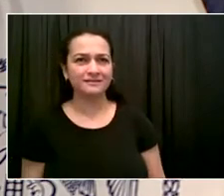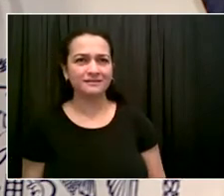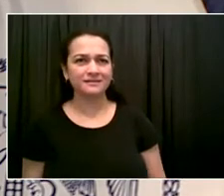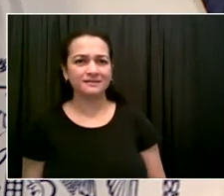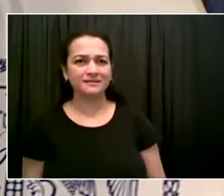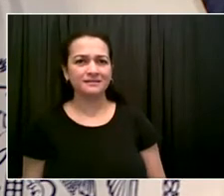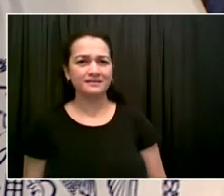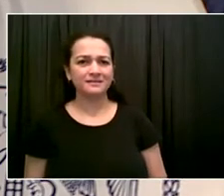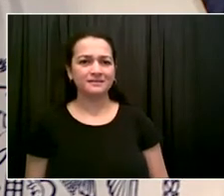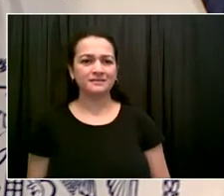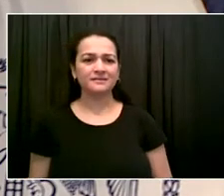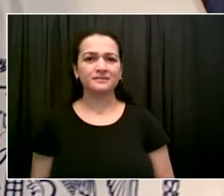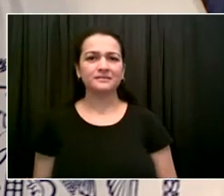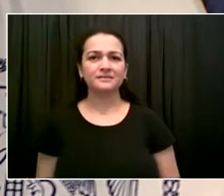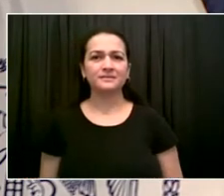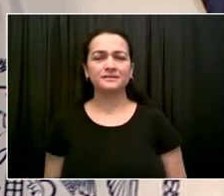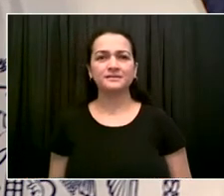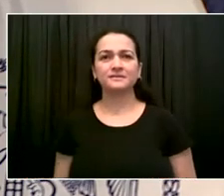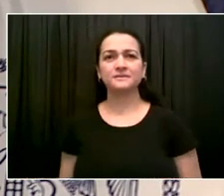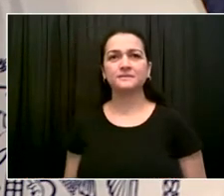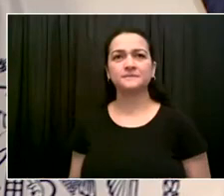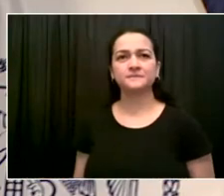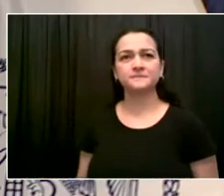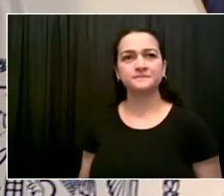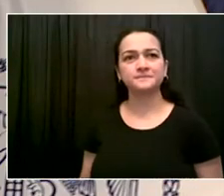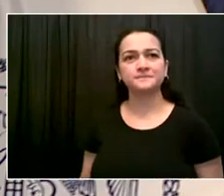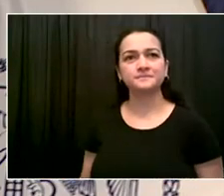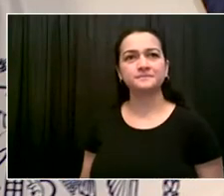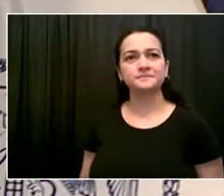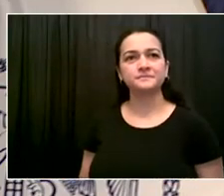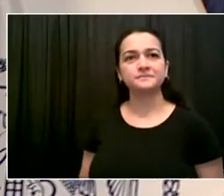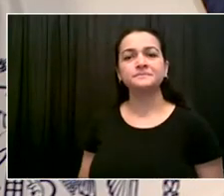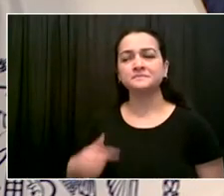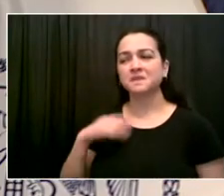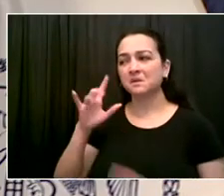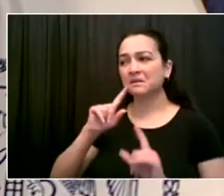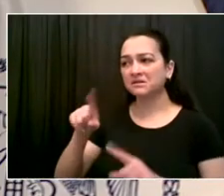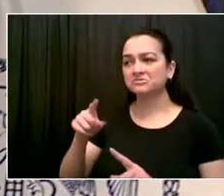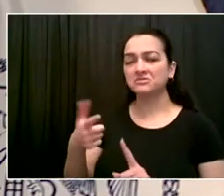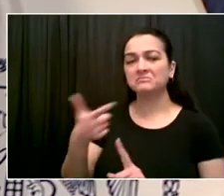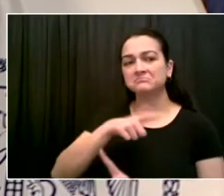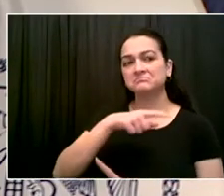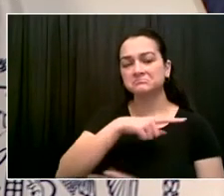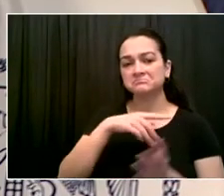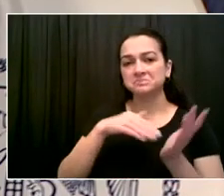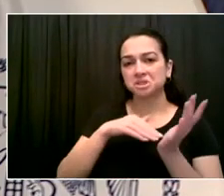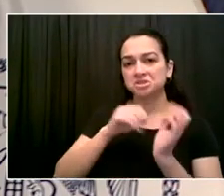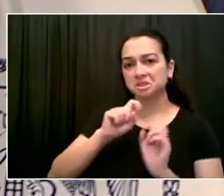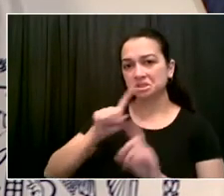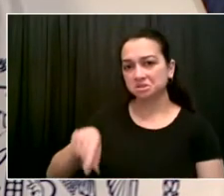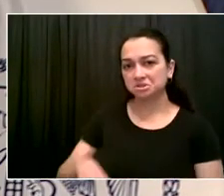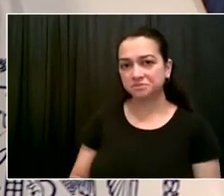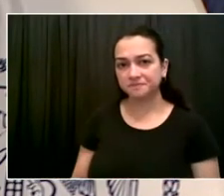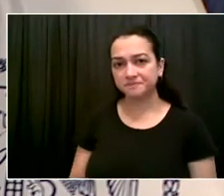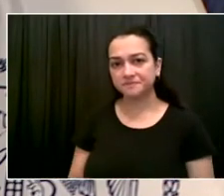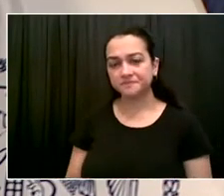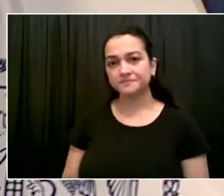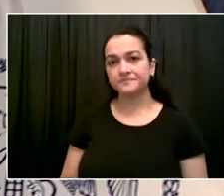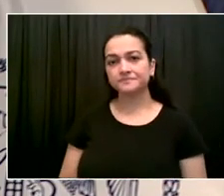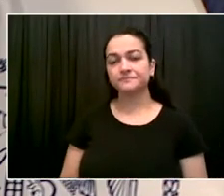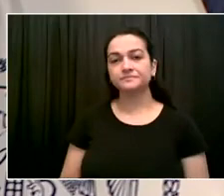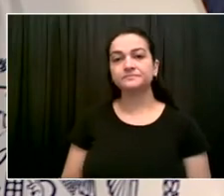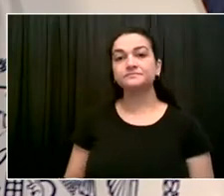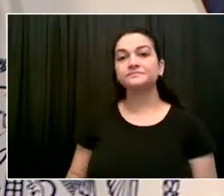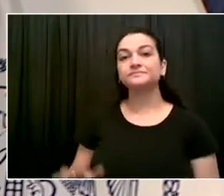The fact is, first of all, many fewer people getting tested. And it's creating some skew in the outcomes